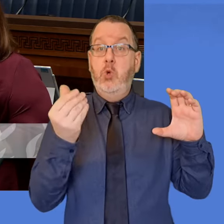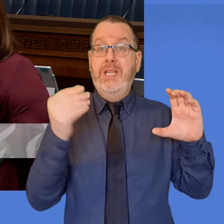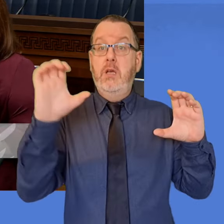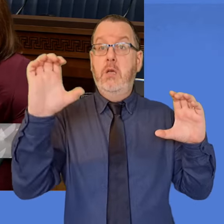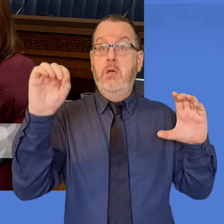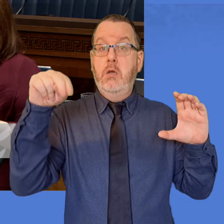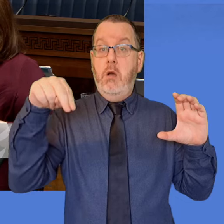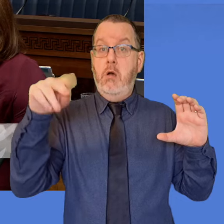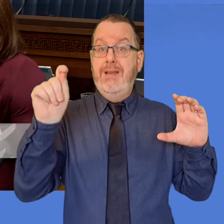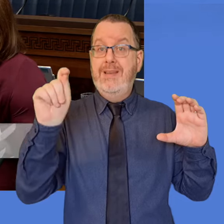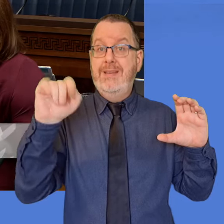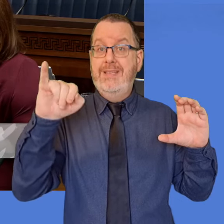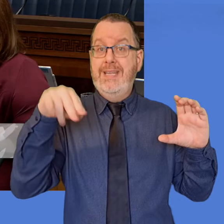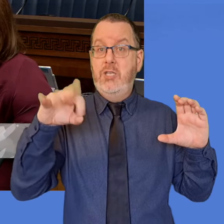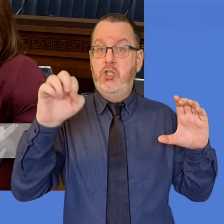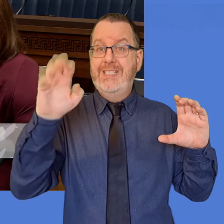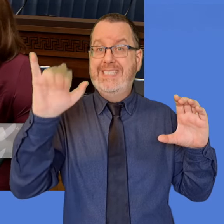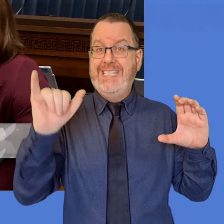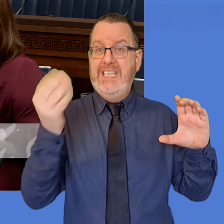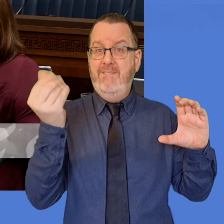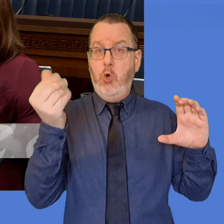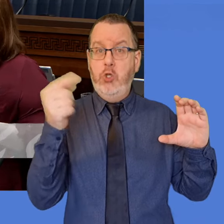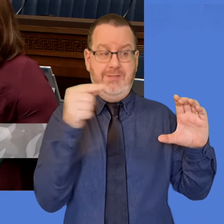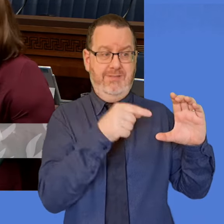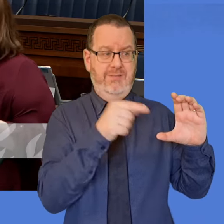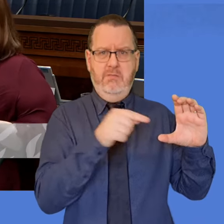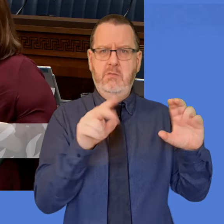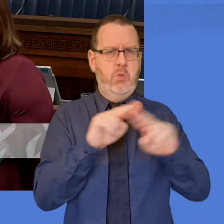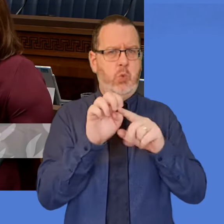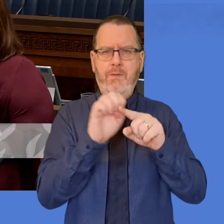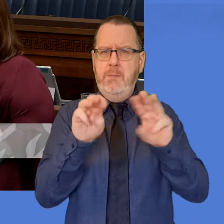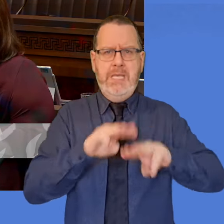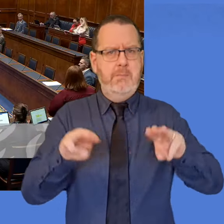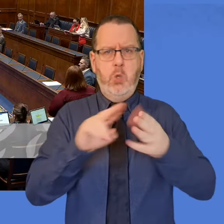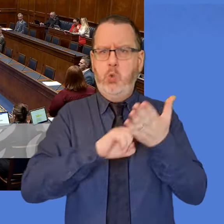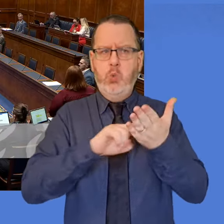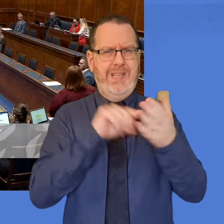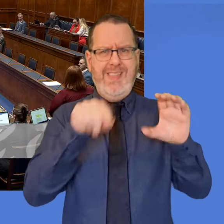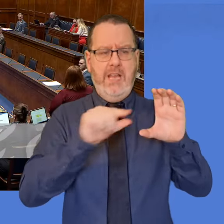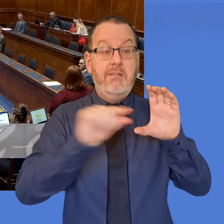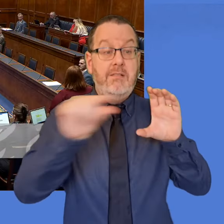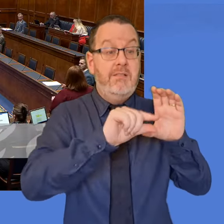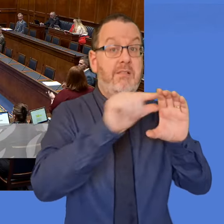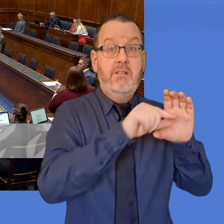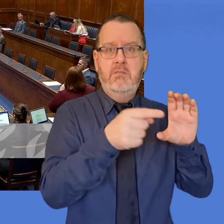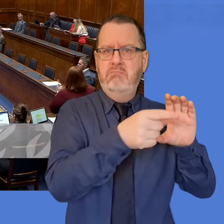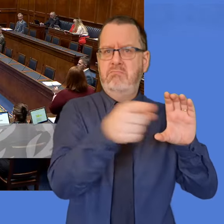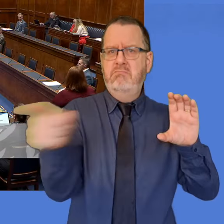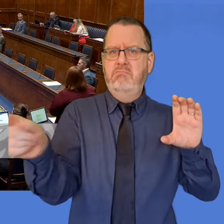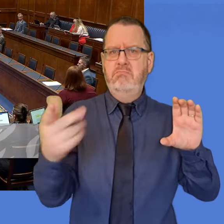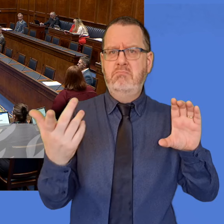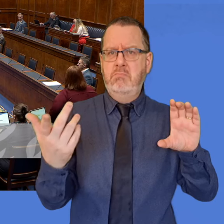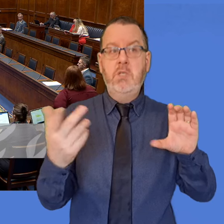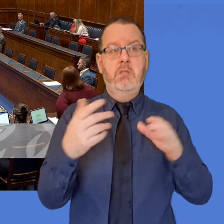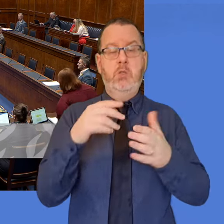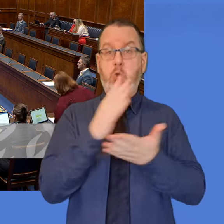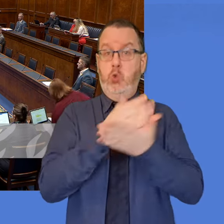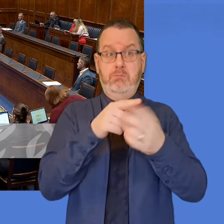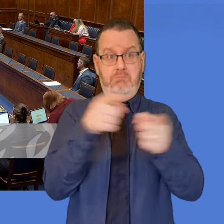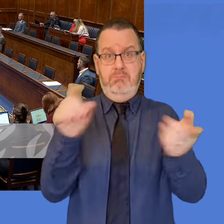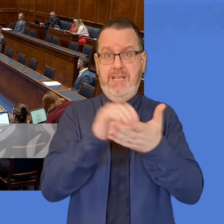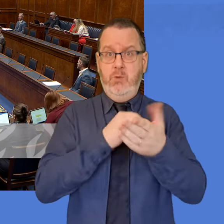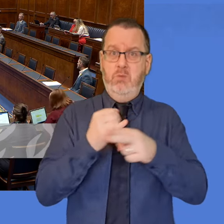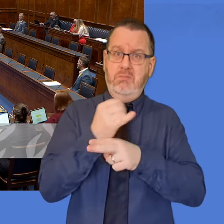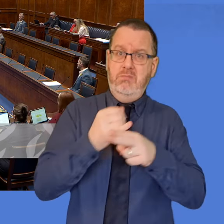fund. Can the Minister outline what his department will do to create awareness of that to those who are especially experiencing that five-week wait?